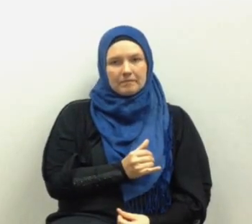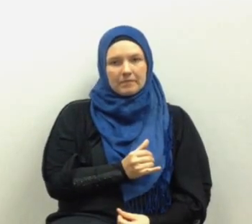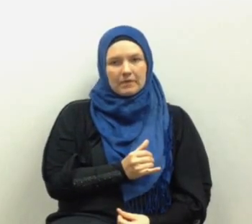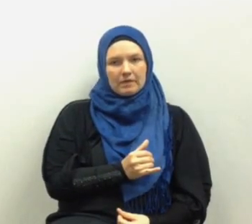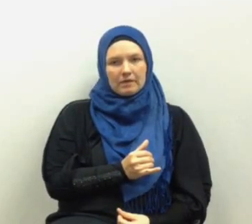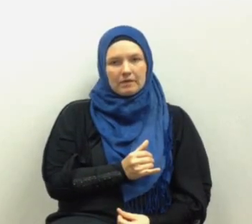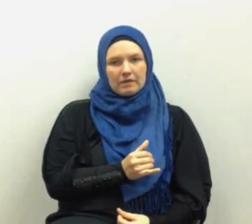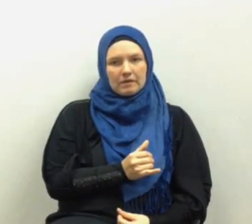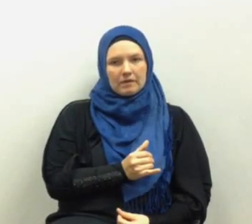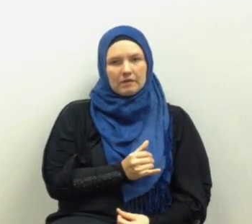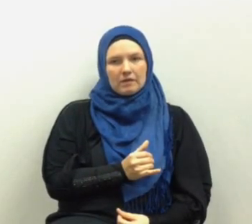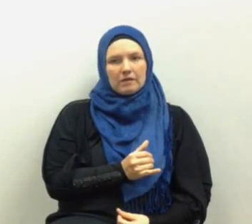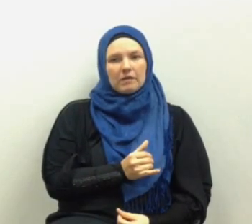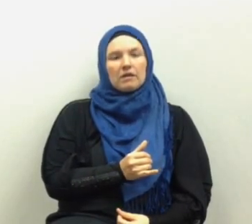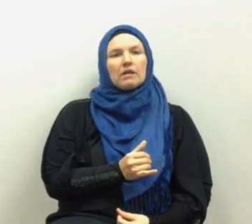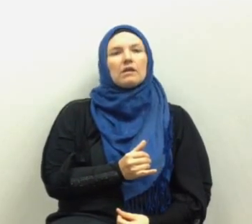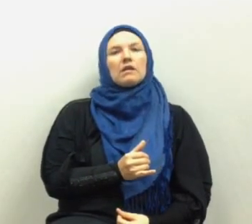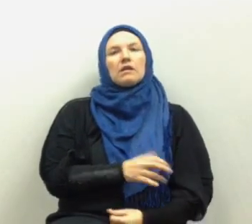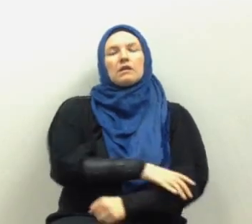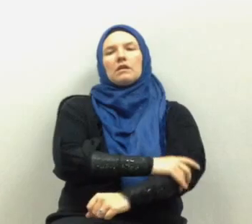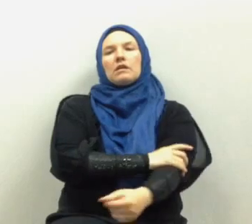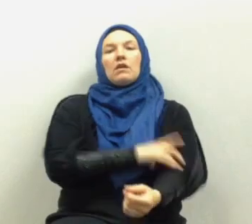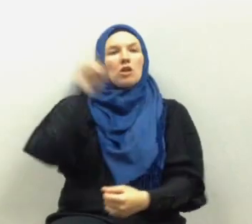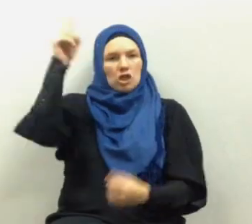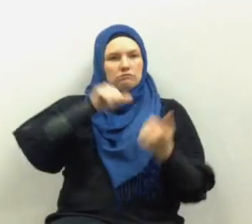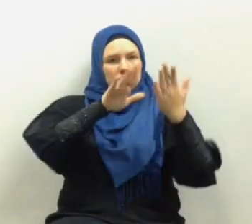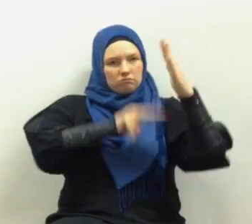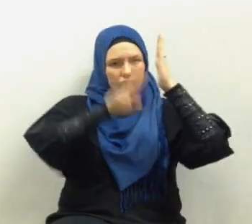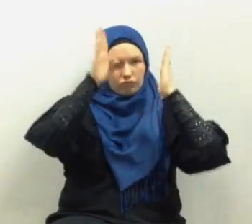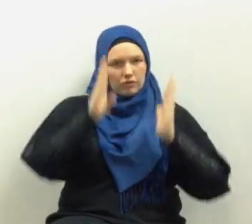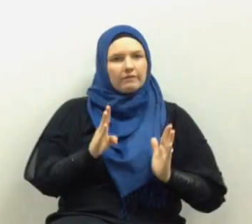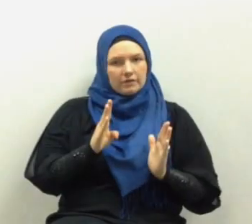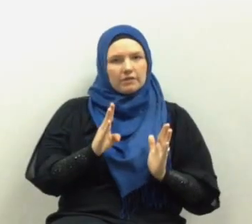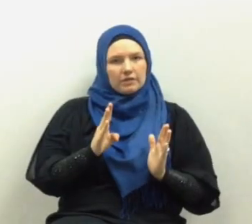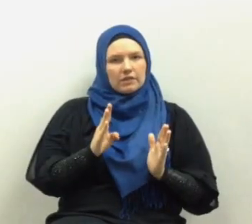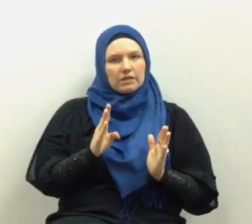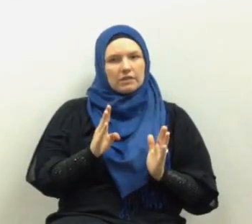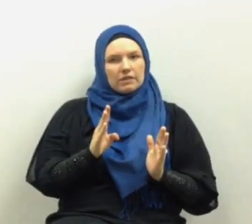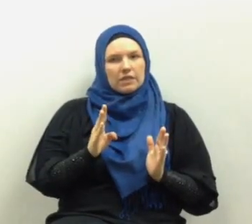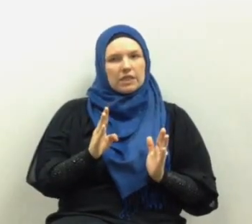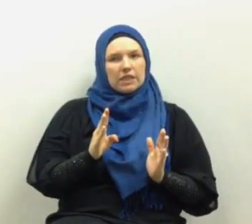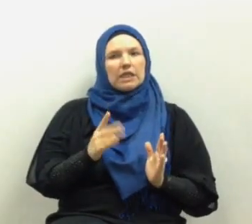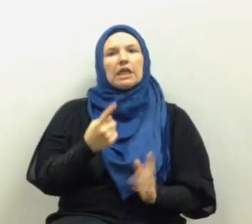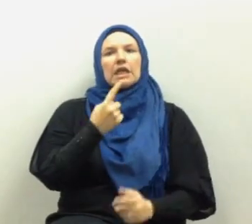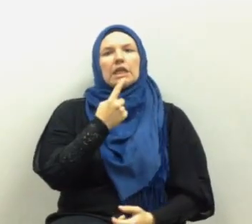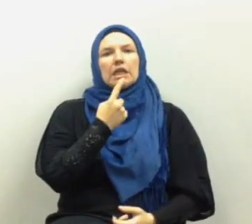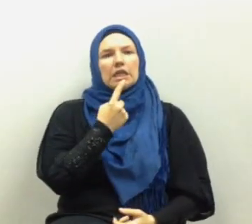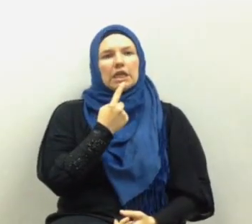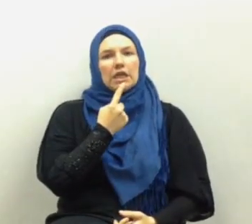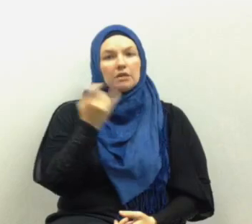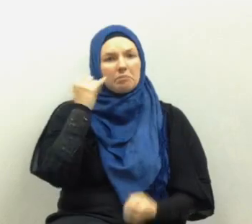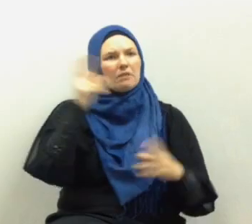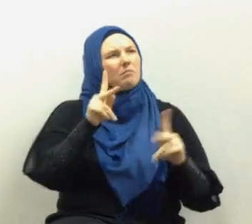ask you about the spirit tell them the spirit is a matter that is exclusively Allah's